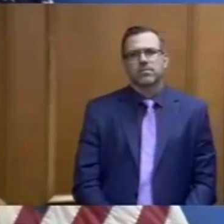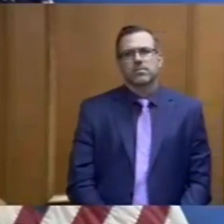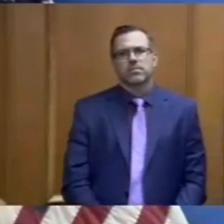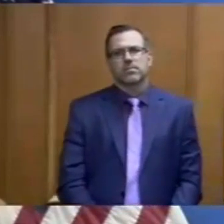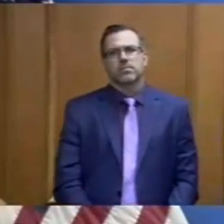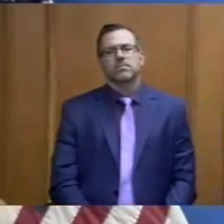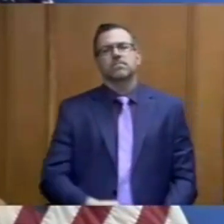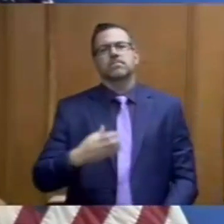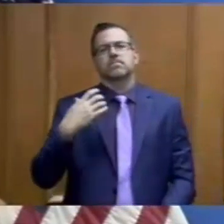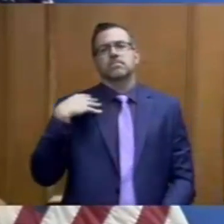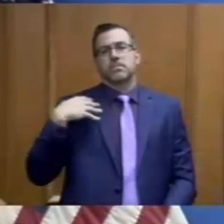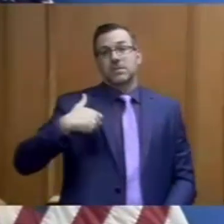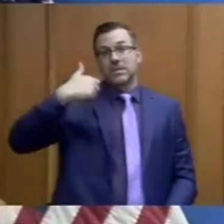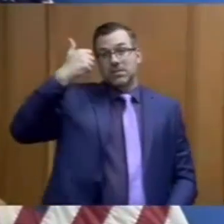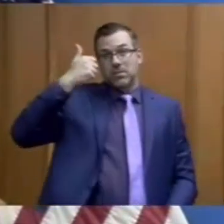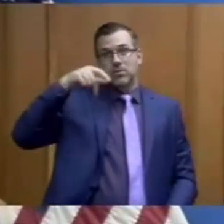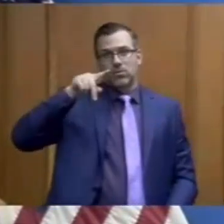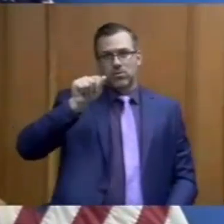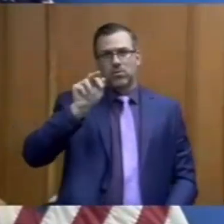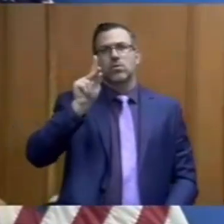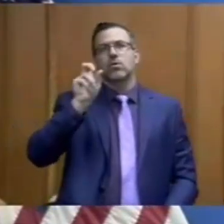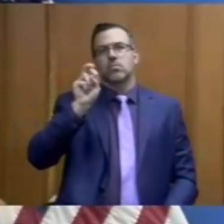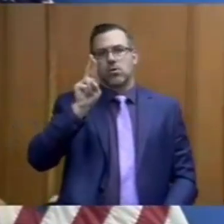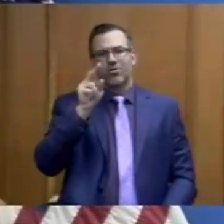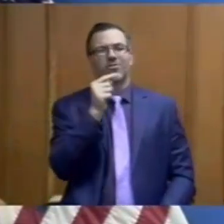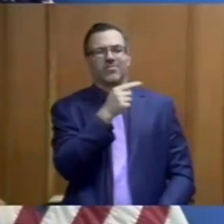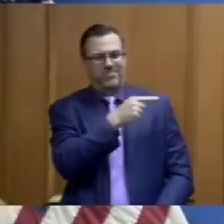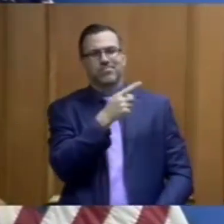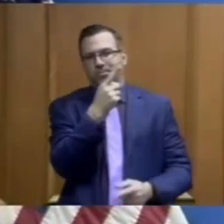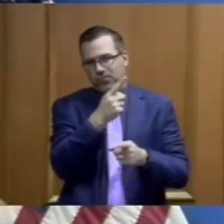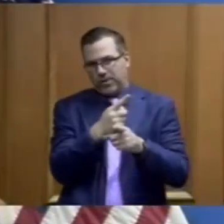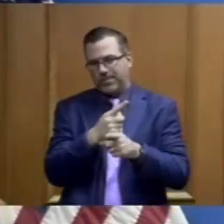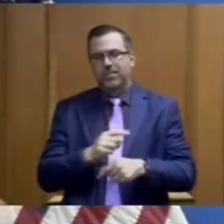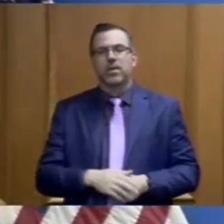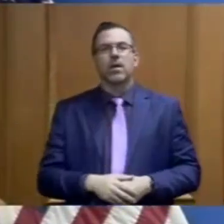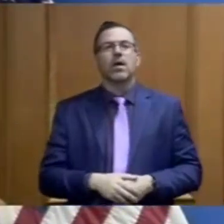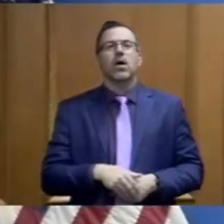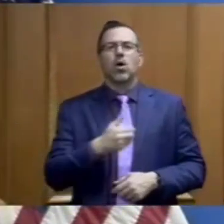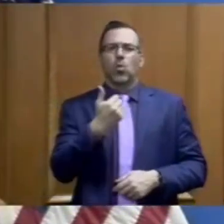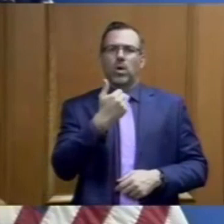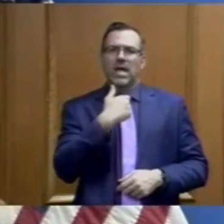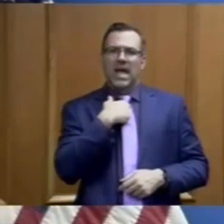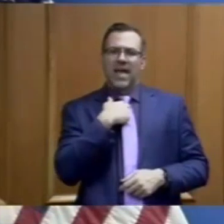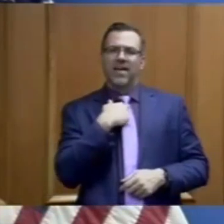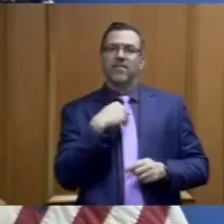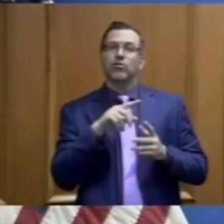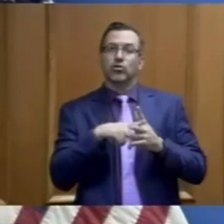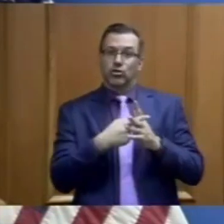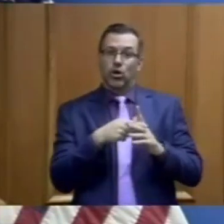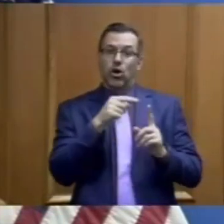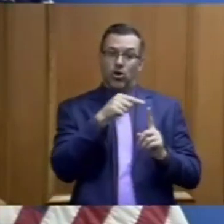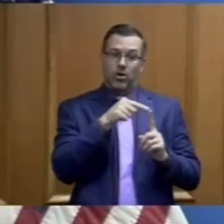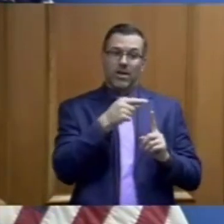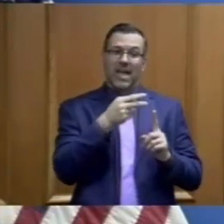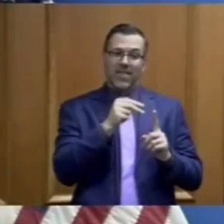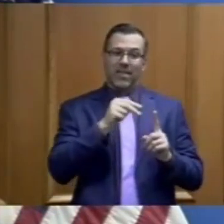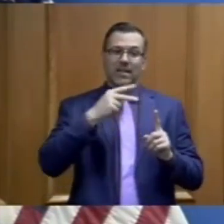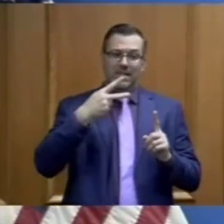Commissioner Parker is correct. We have somewhat of a tiered approach to testing that population.